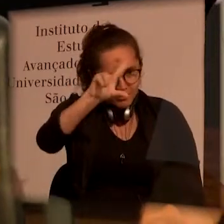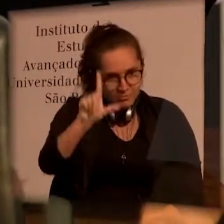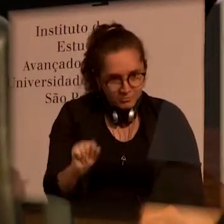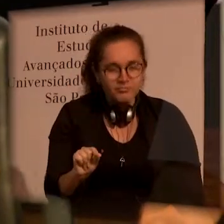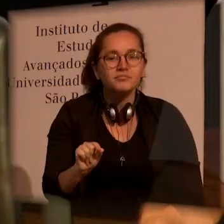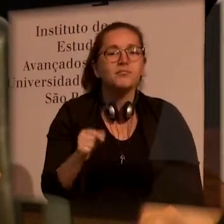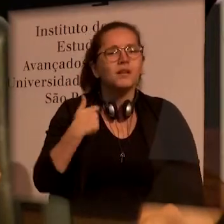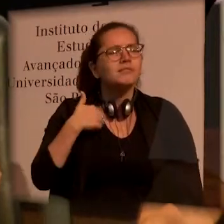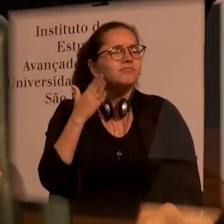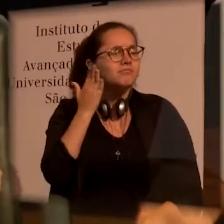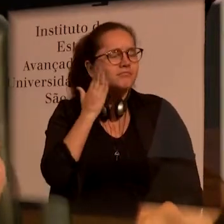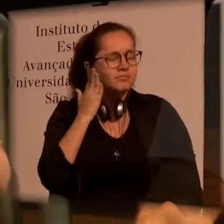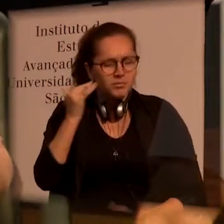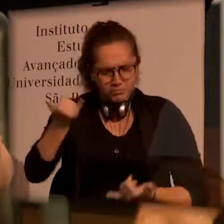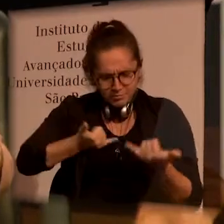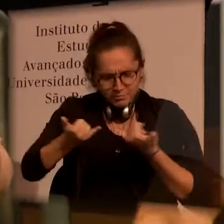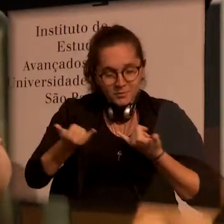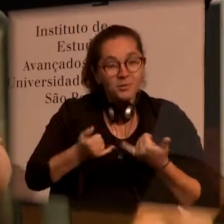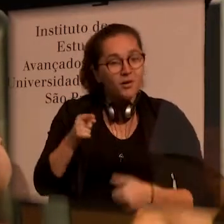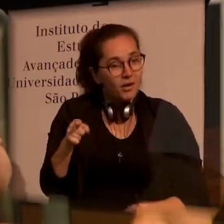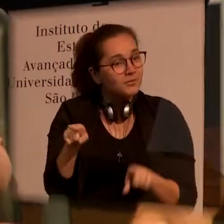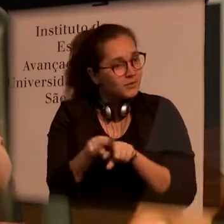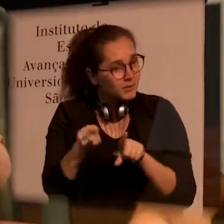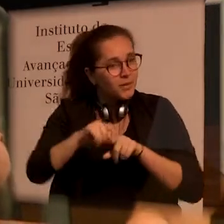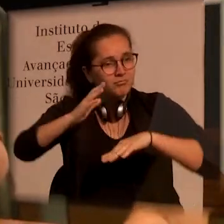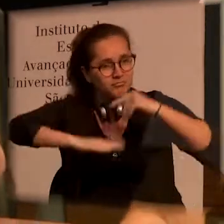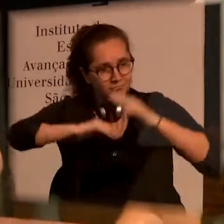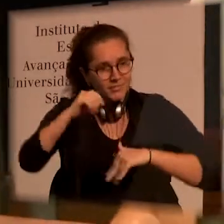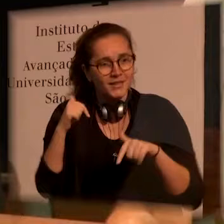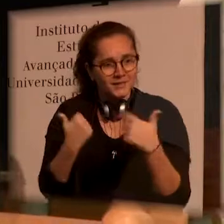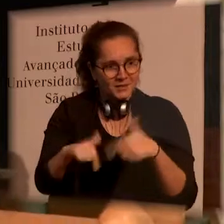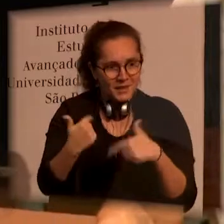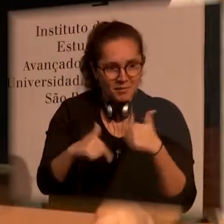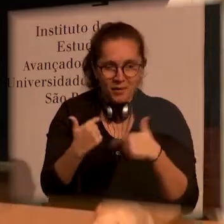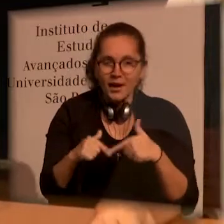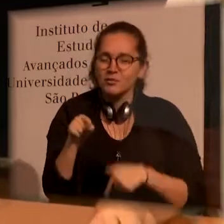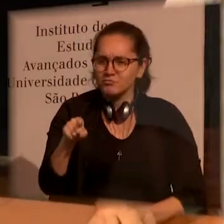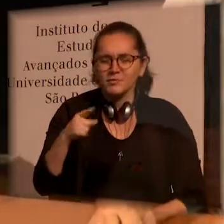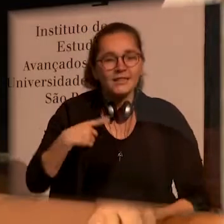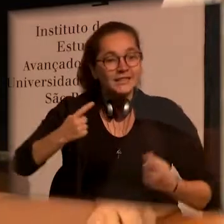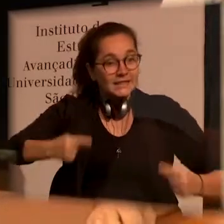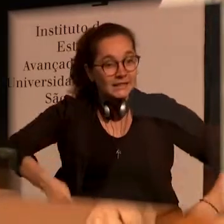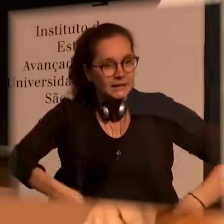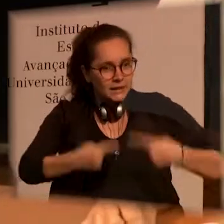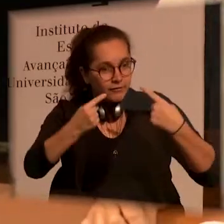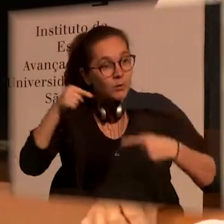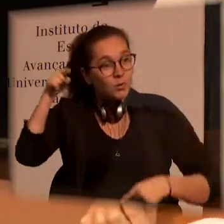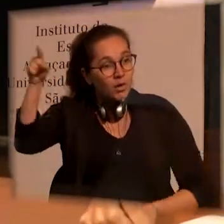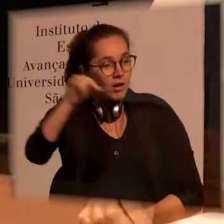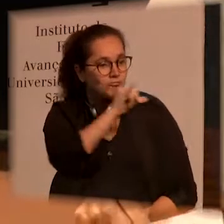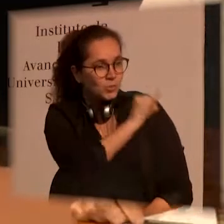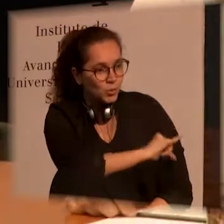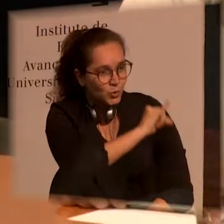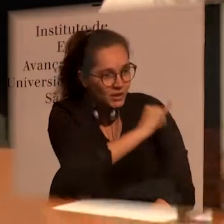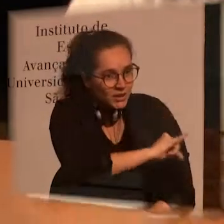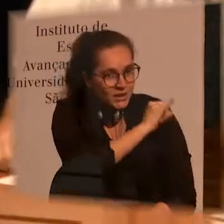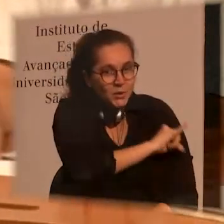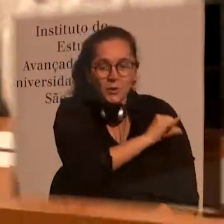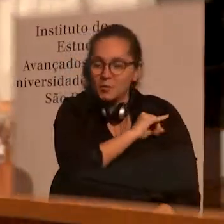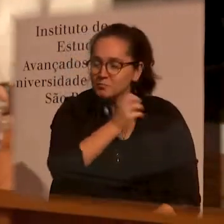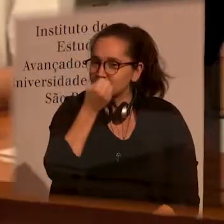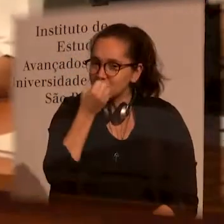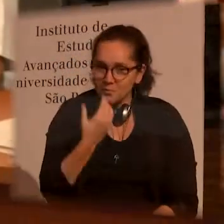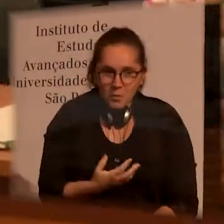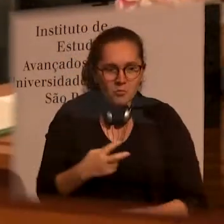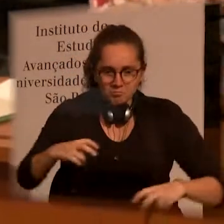also in Africa. But we also got to know that she's doing a work, a very challenging work here in Rio